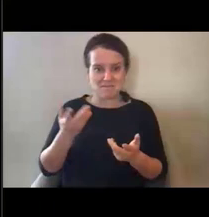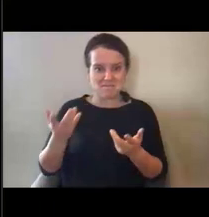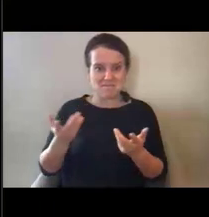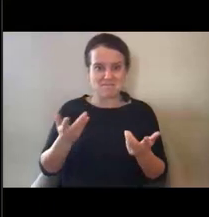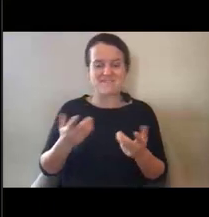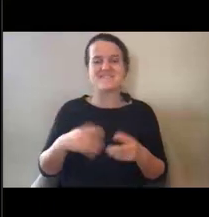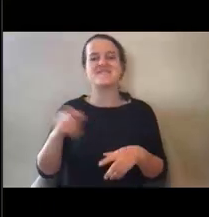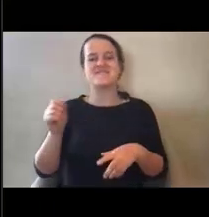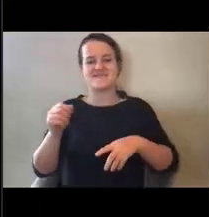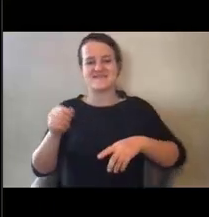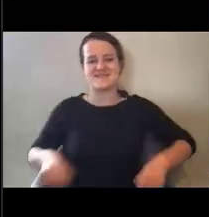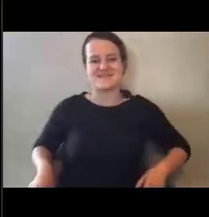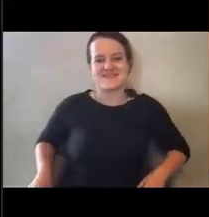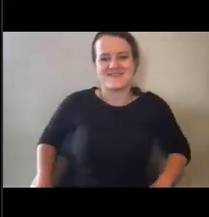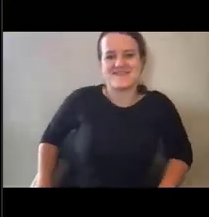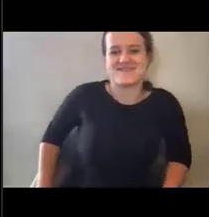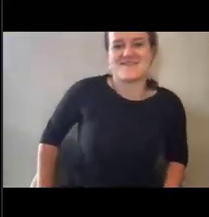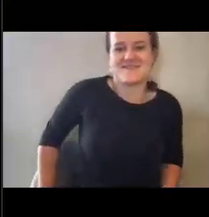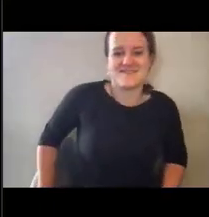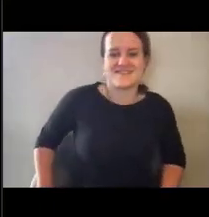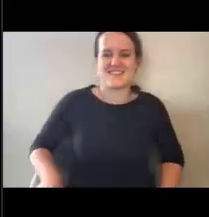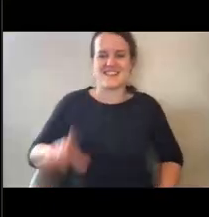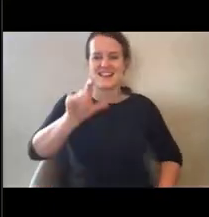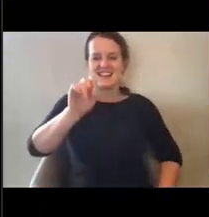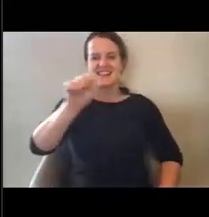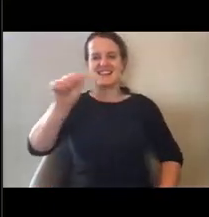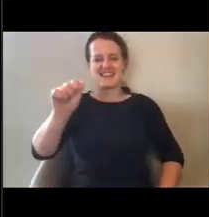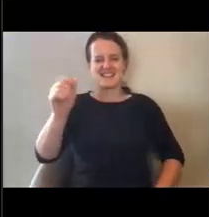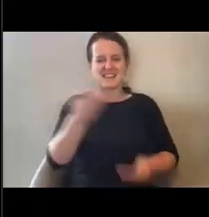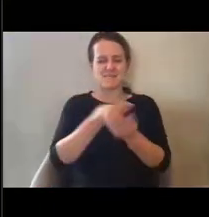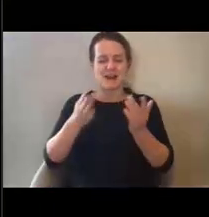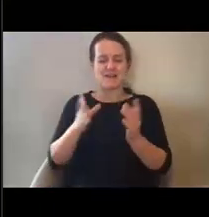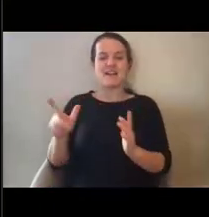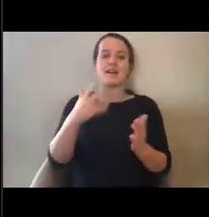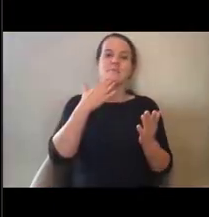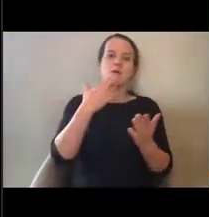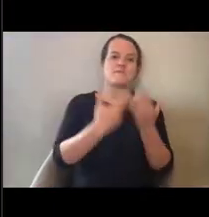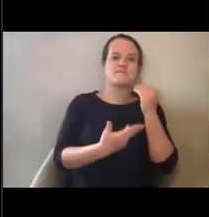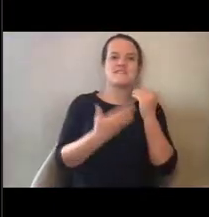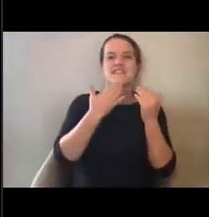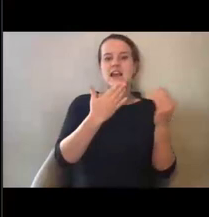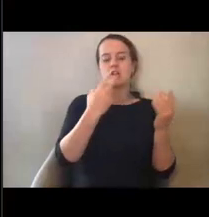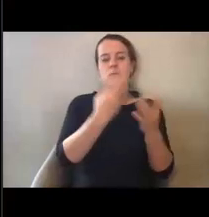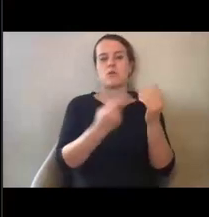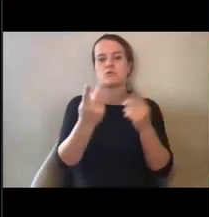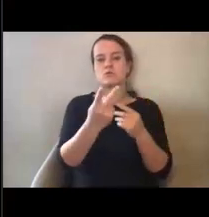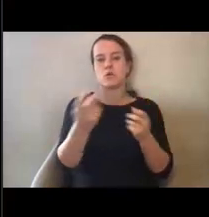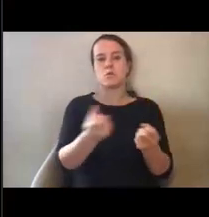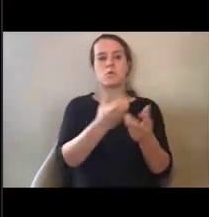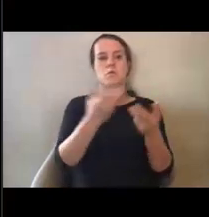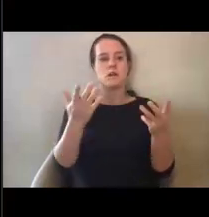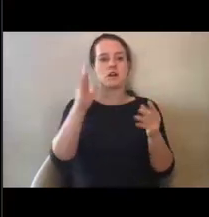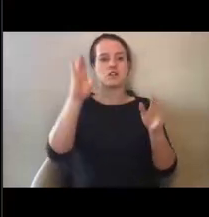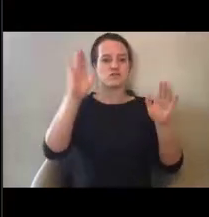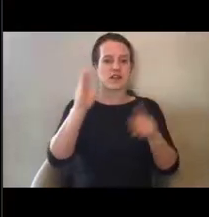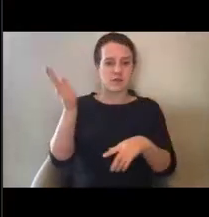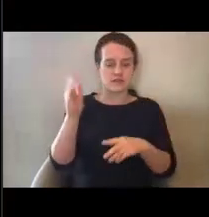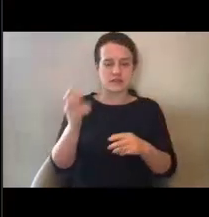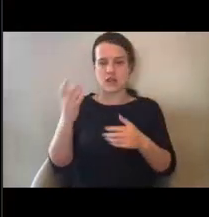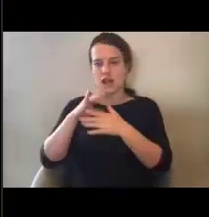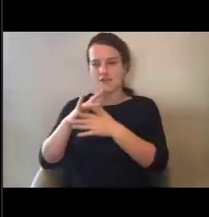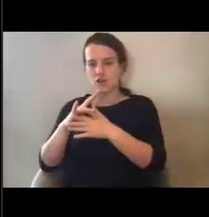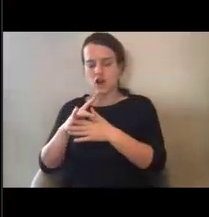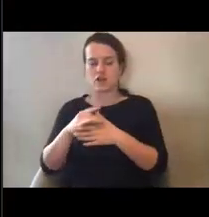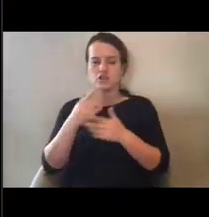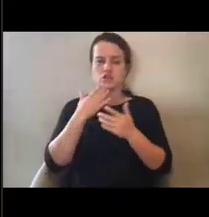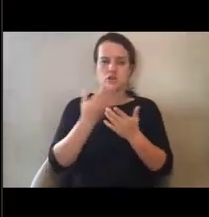Yeah, got you. This is Lisa. Julia and Leslie, thank you so much. Great presentation, a lot of content, a lot of great materials.